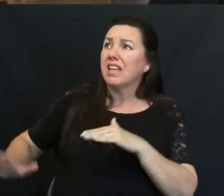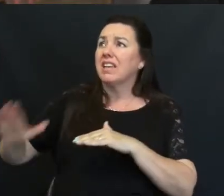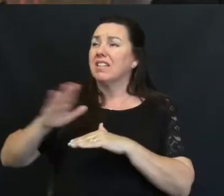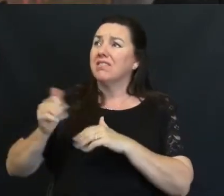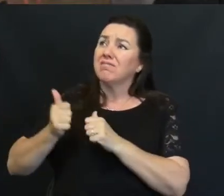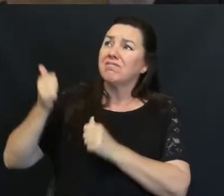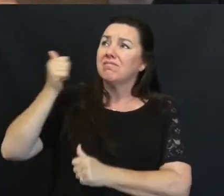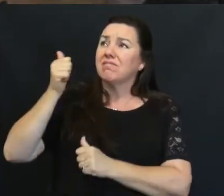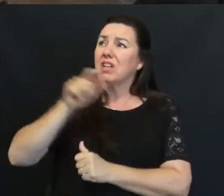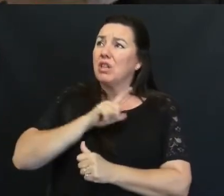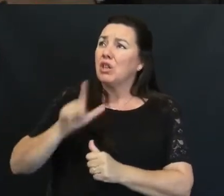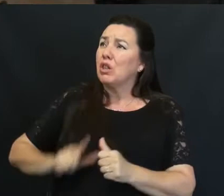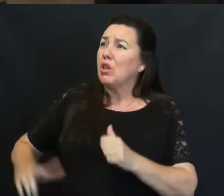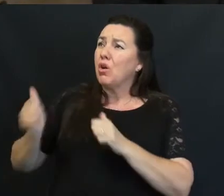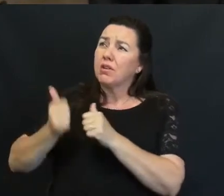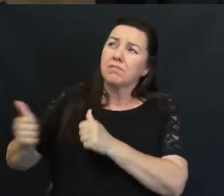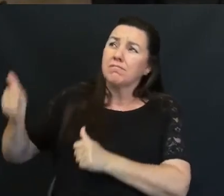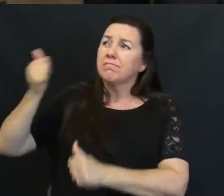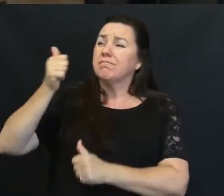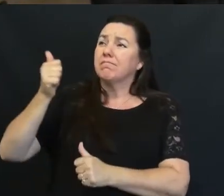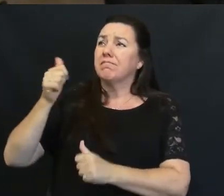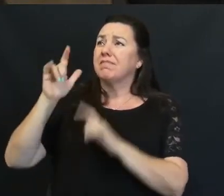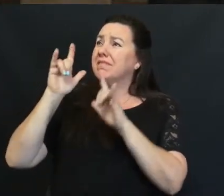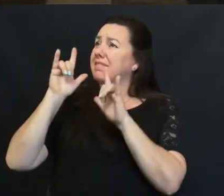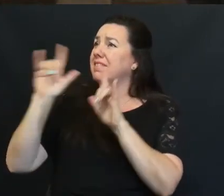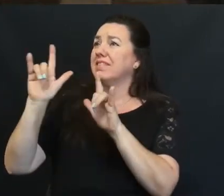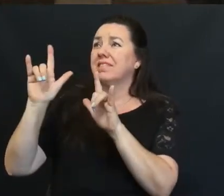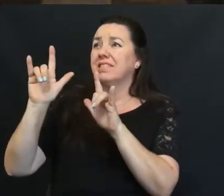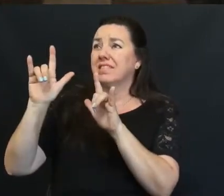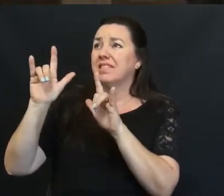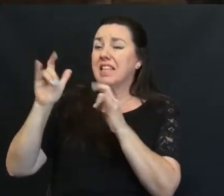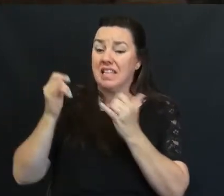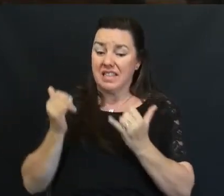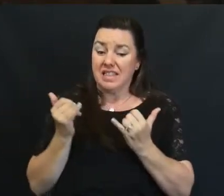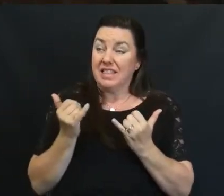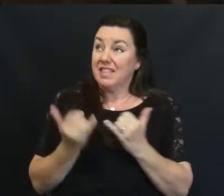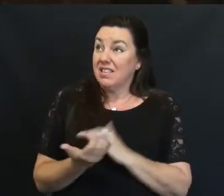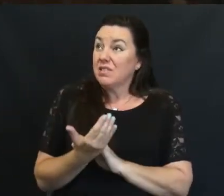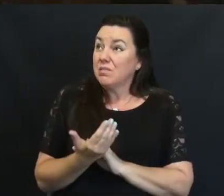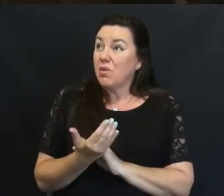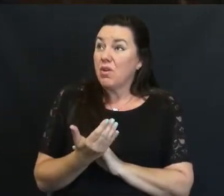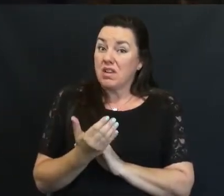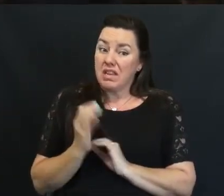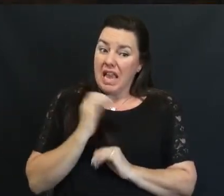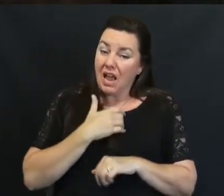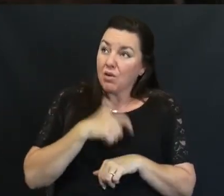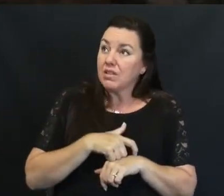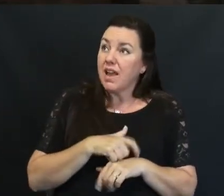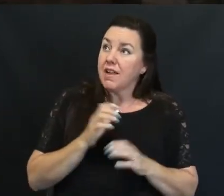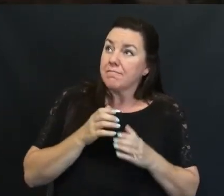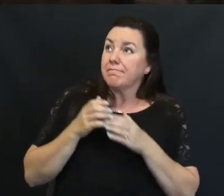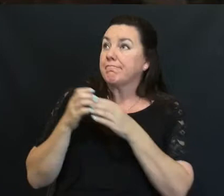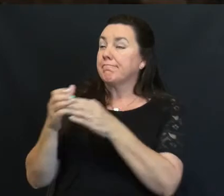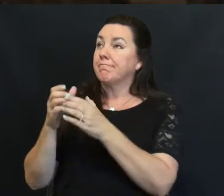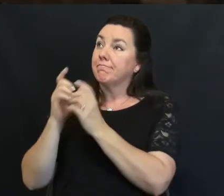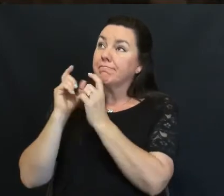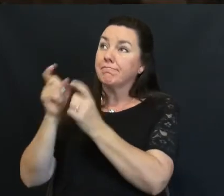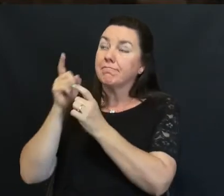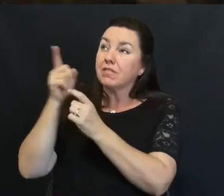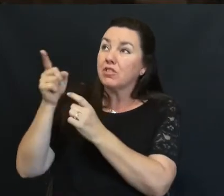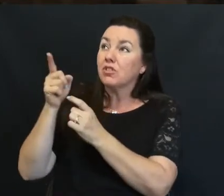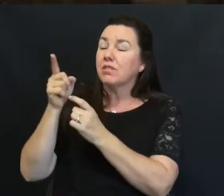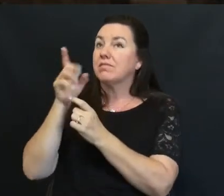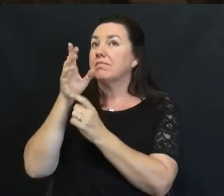lords And we love you This morning, as we commit this time to you I just pray, God, that you would